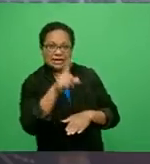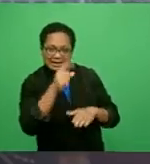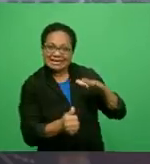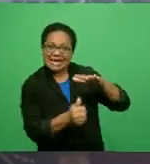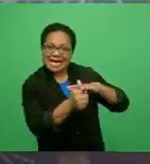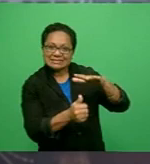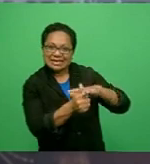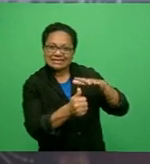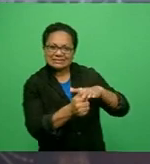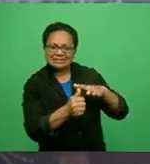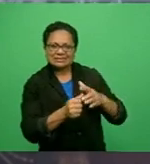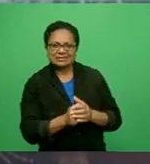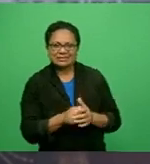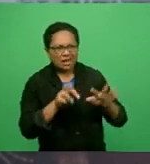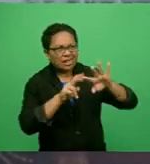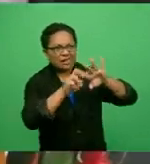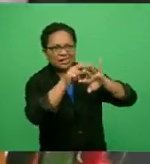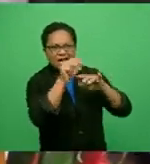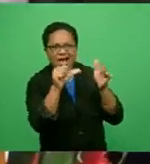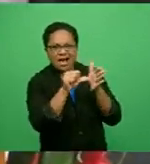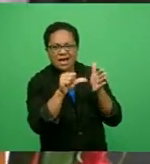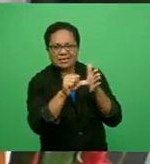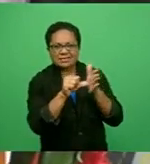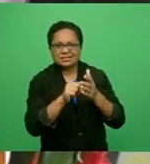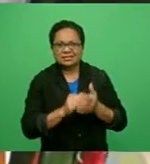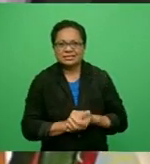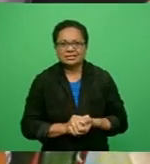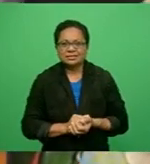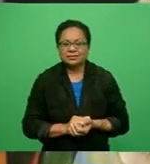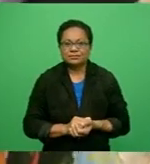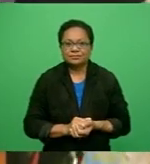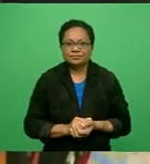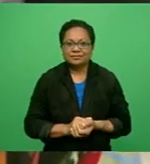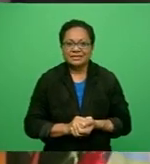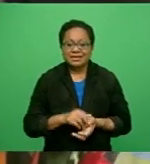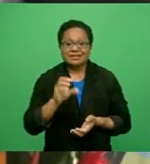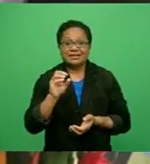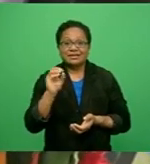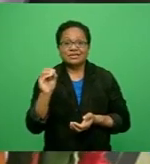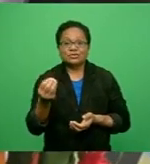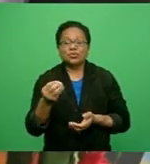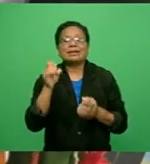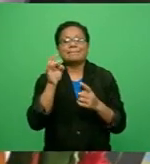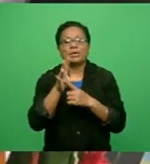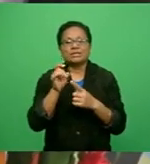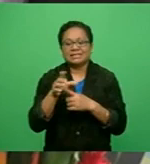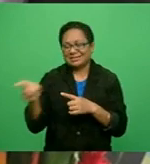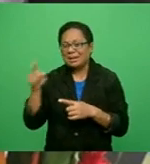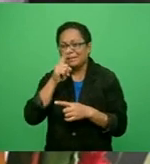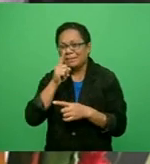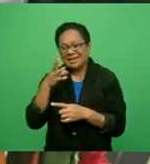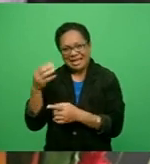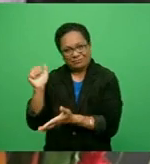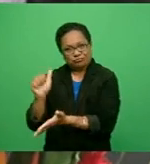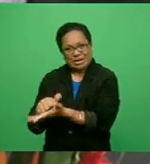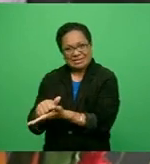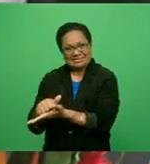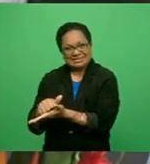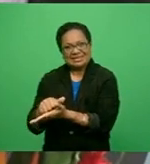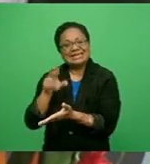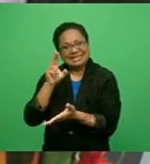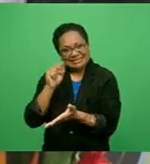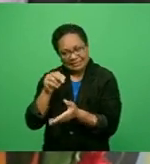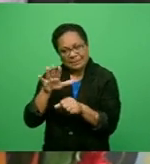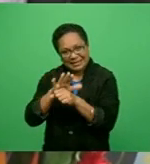This financial year, the ministry will look on the work in terms of maritime travelers' rights and I look forward to the